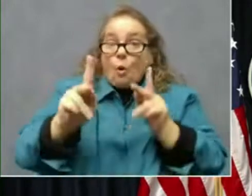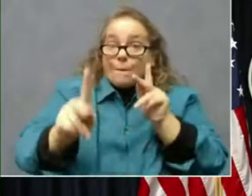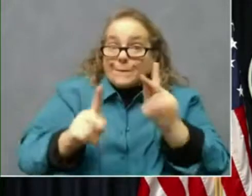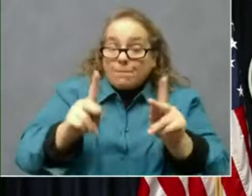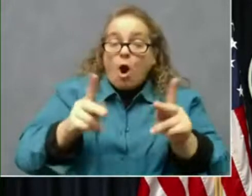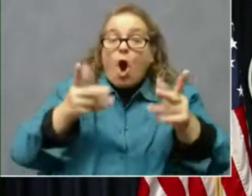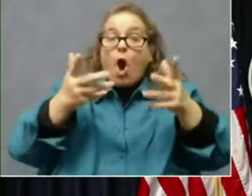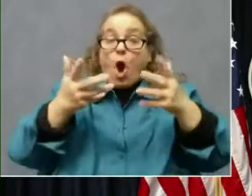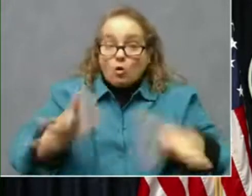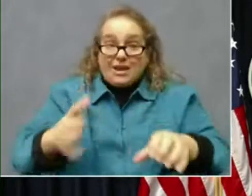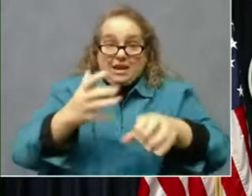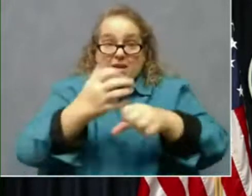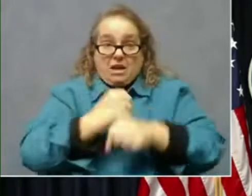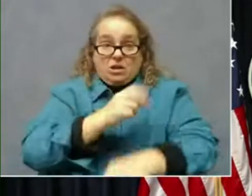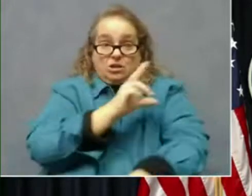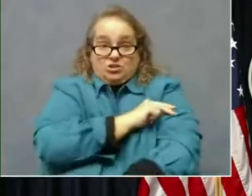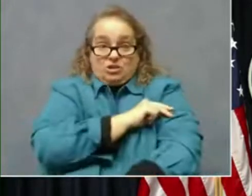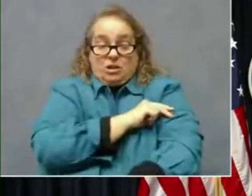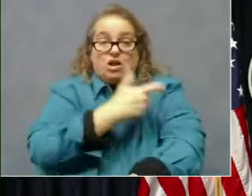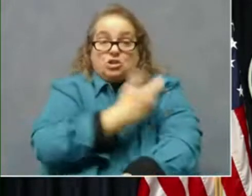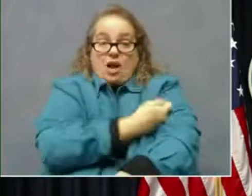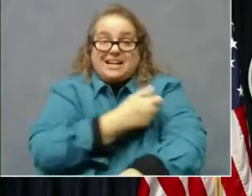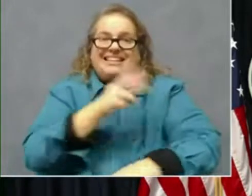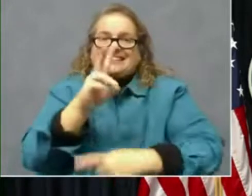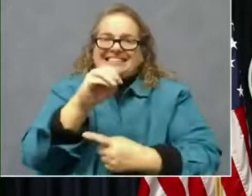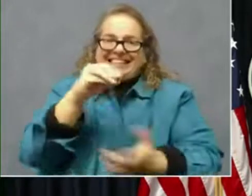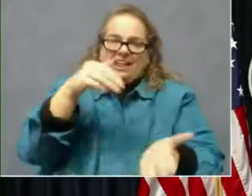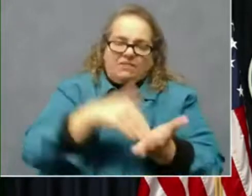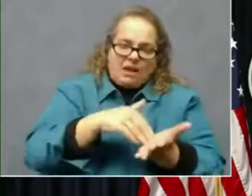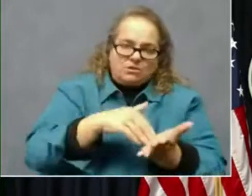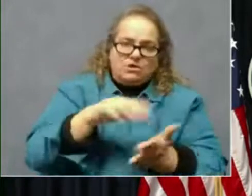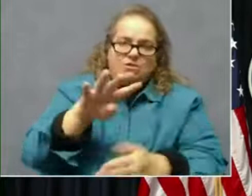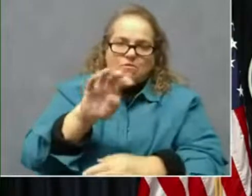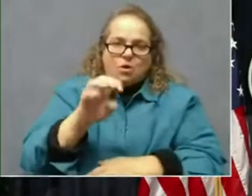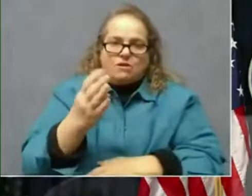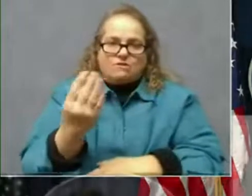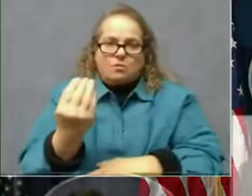been vaccinated, 60,414.